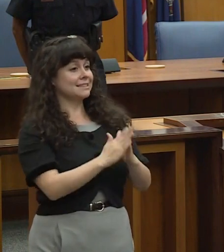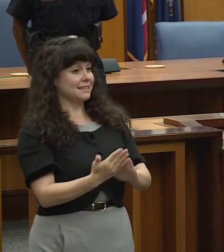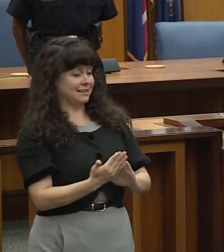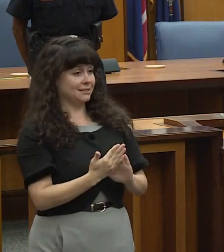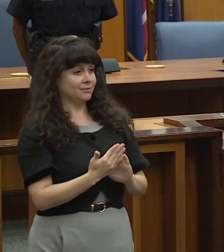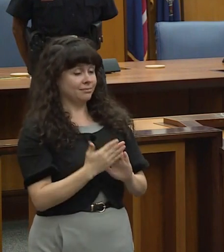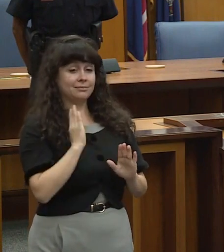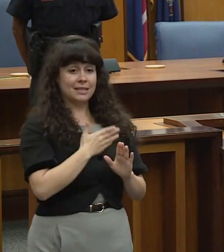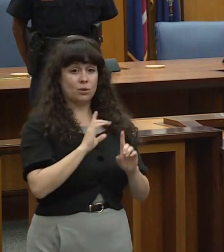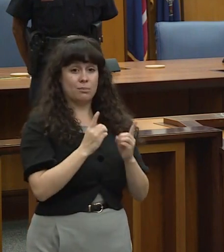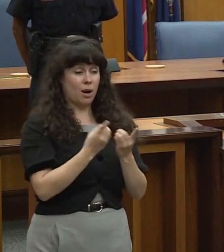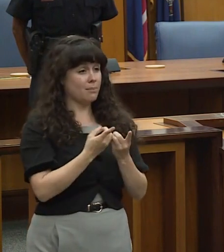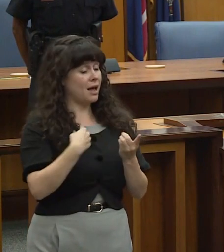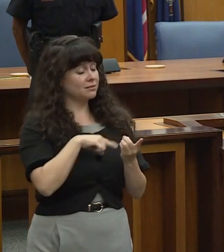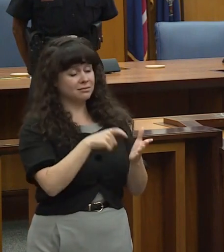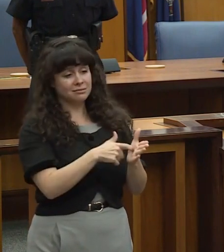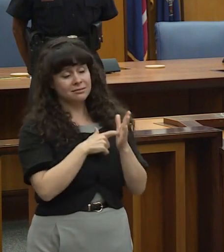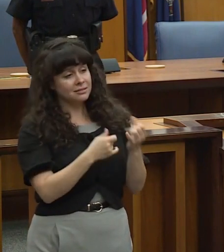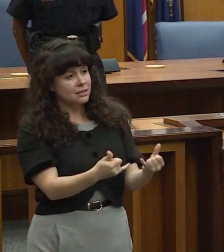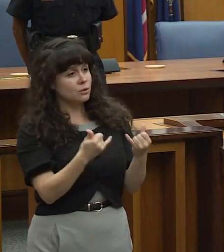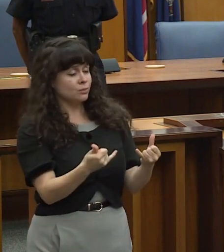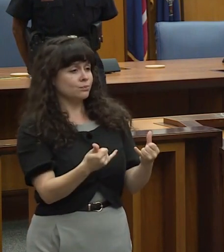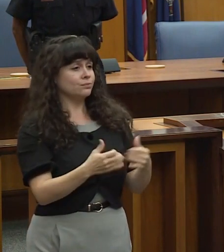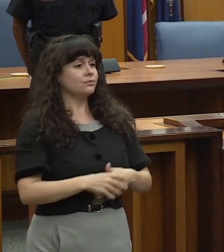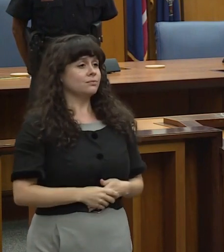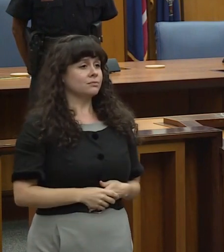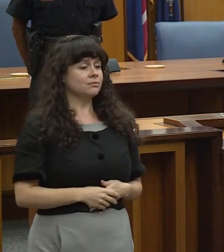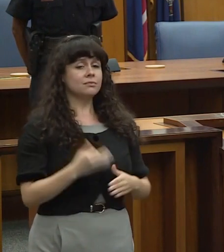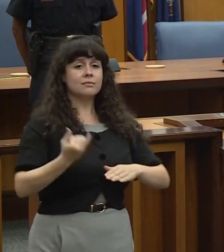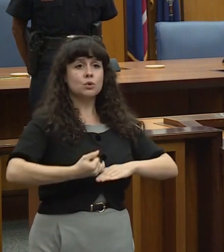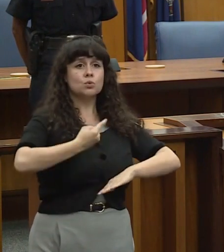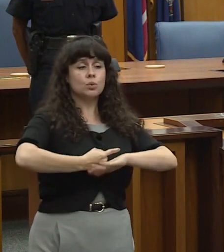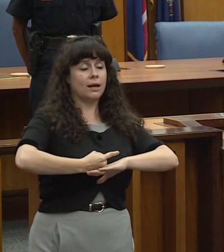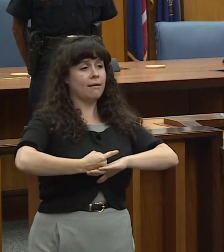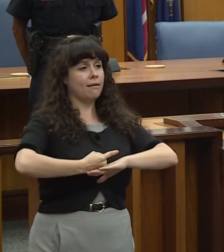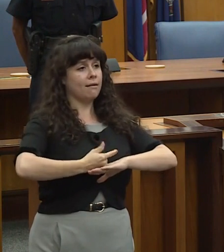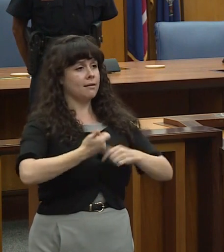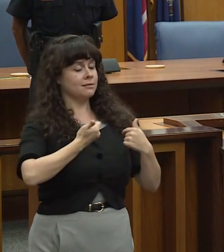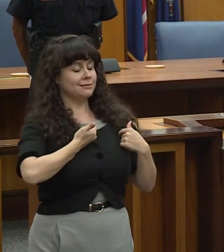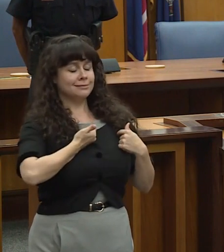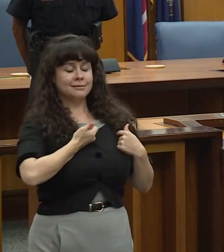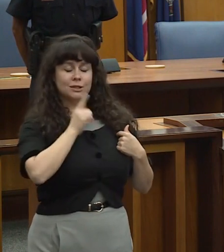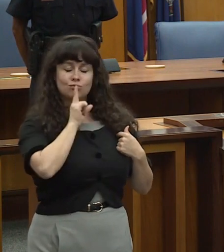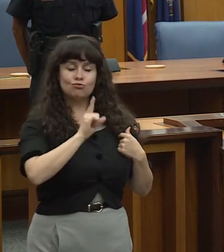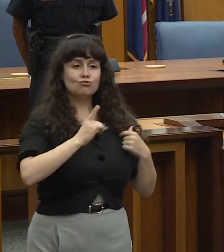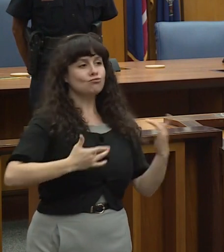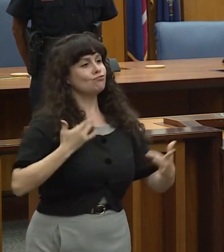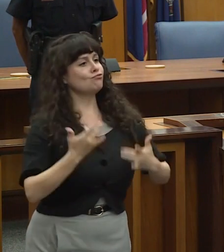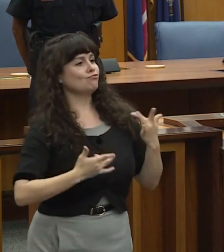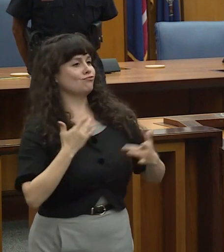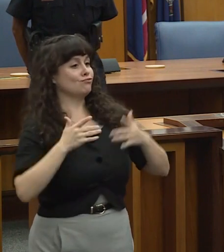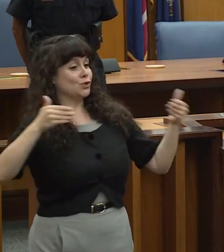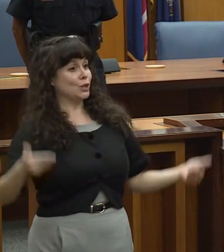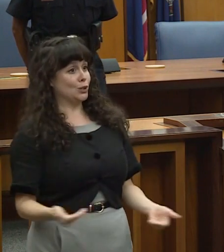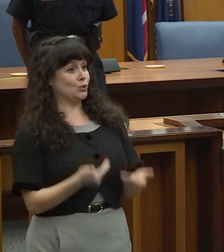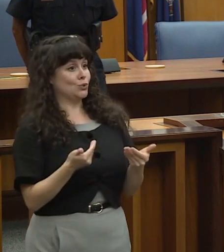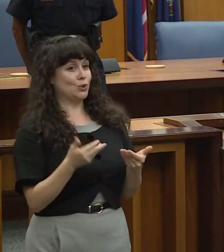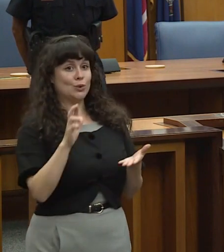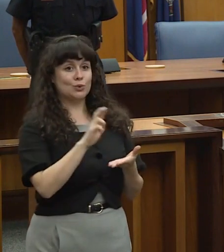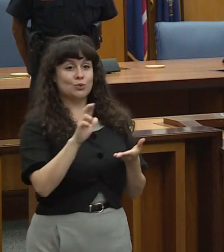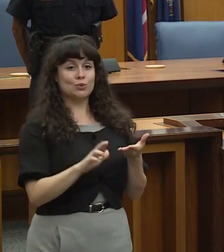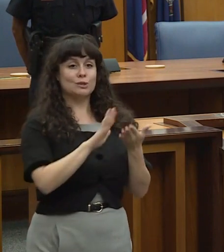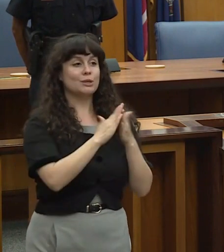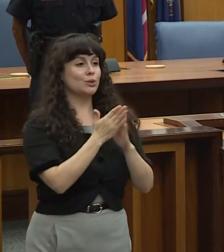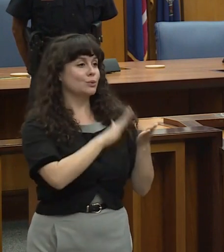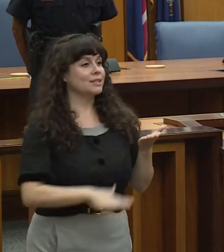city and our department needs. Today I am excited to introduce to the Richmond community